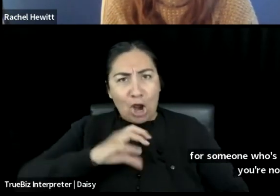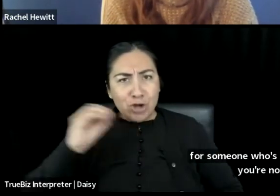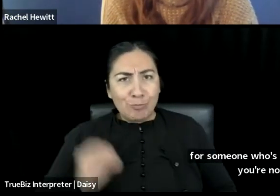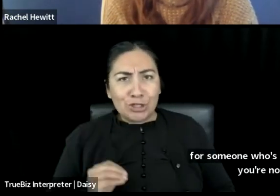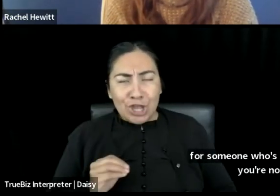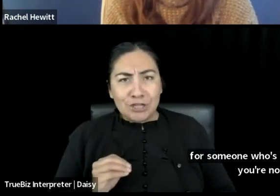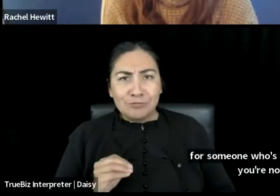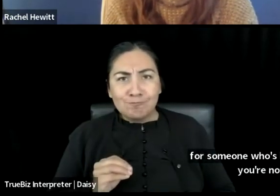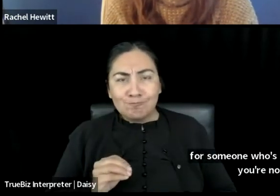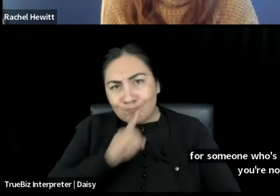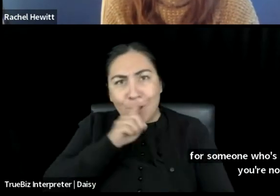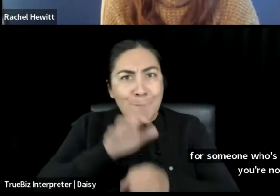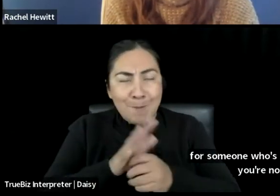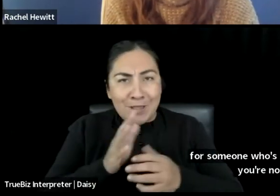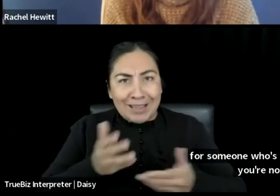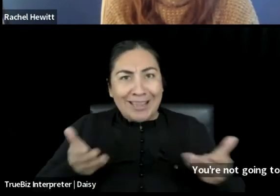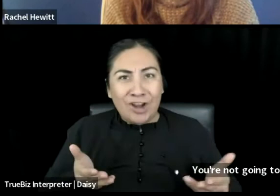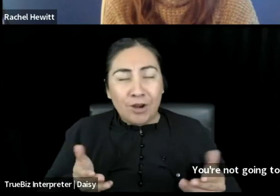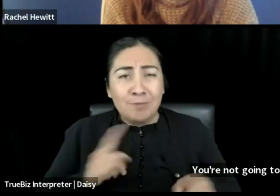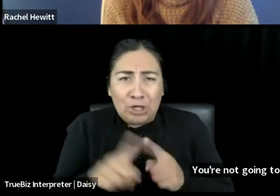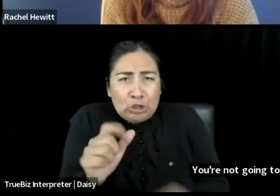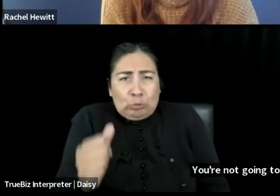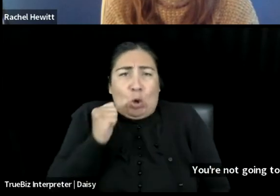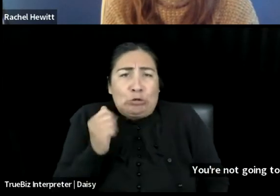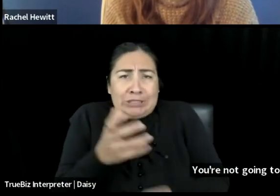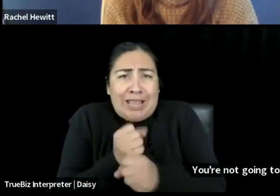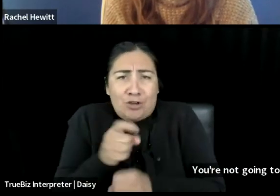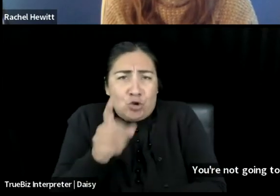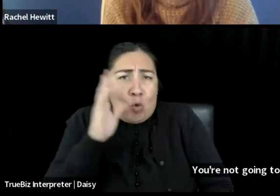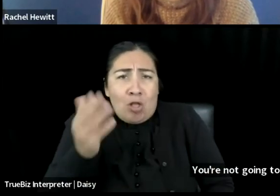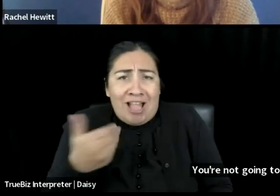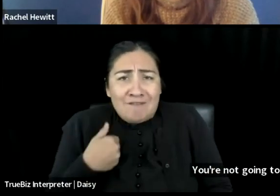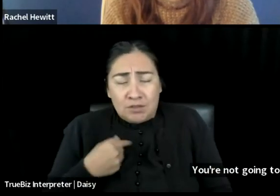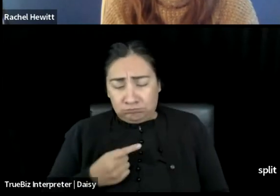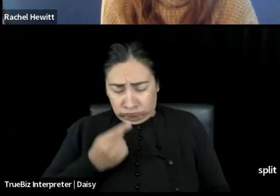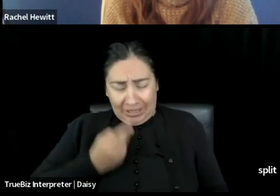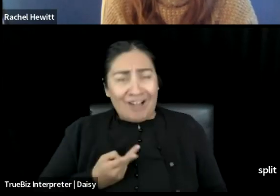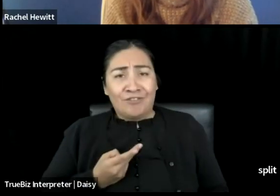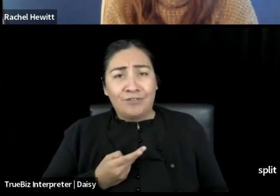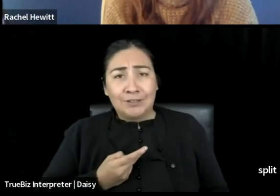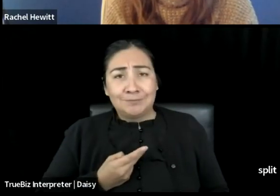to, you're going to get half of me split down the center. Um, right.